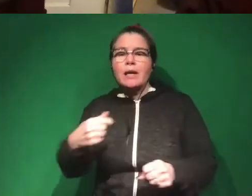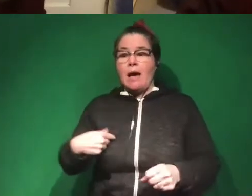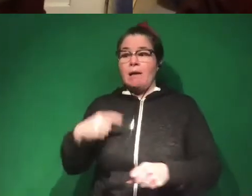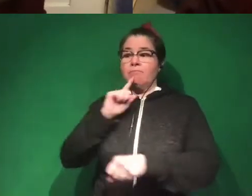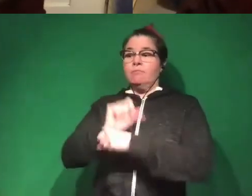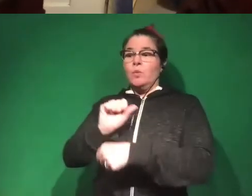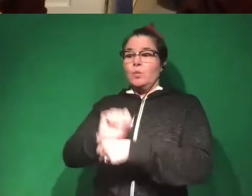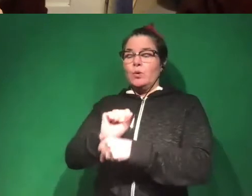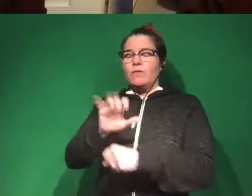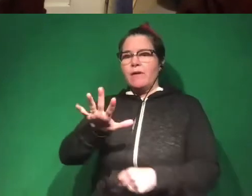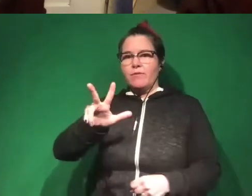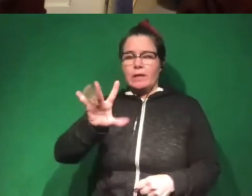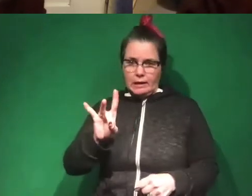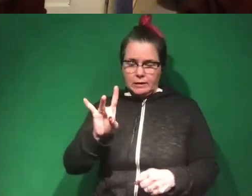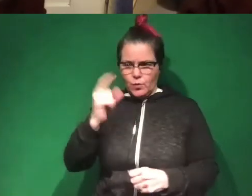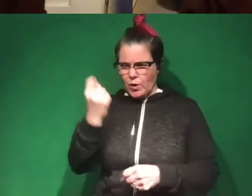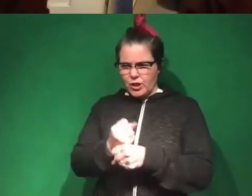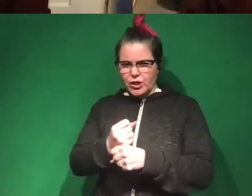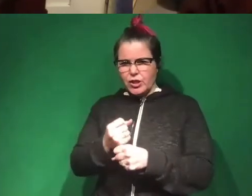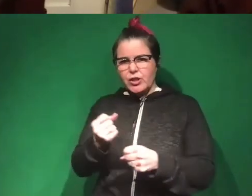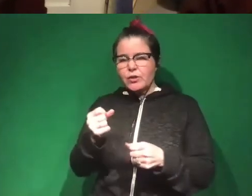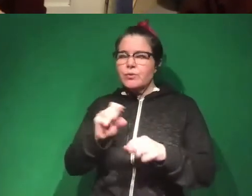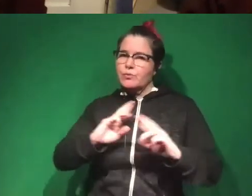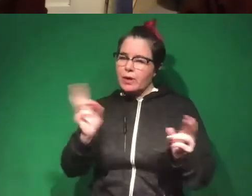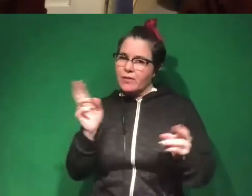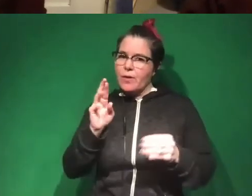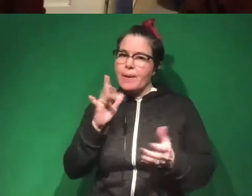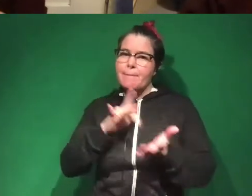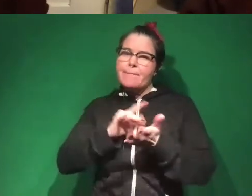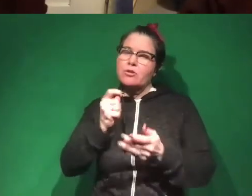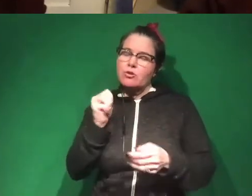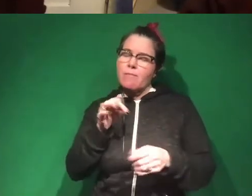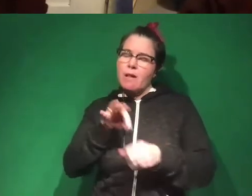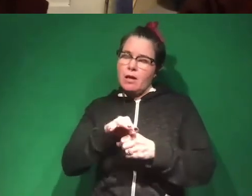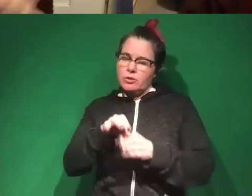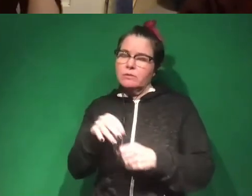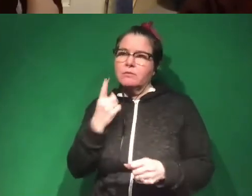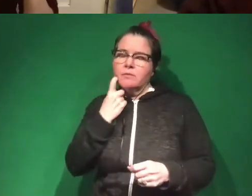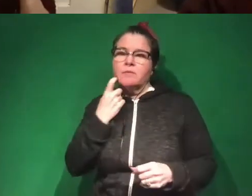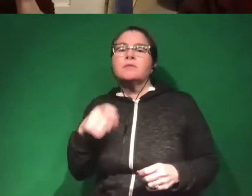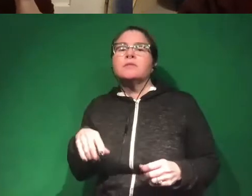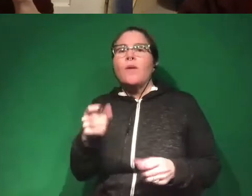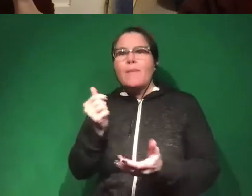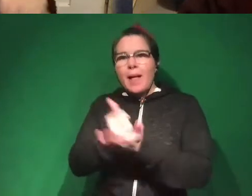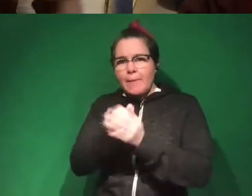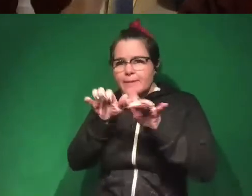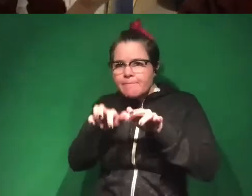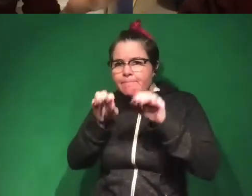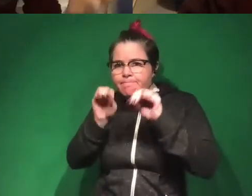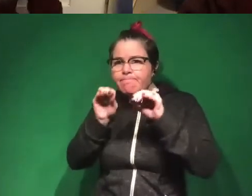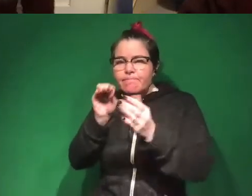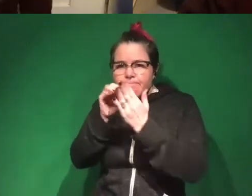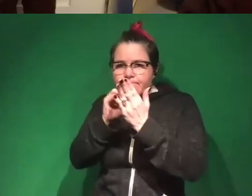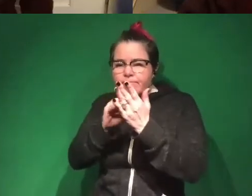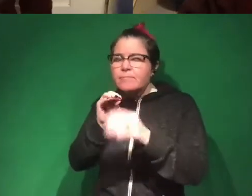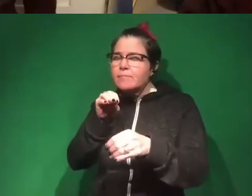538 for about a year in the lead up to the midterm election. So I was involved in helping basically enter all the data from the polls into those